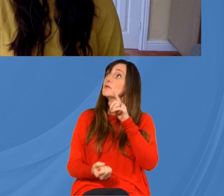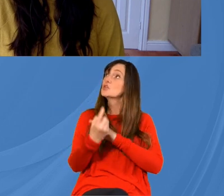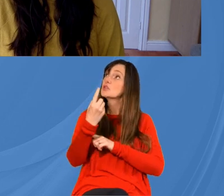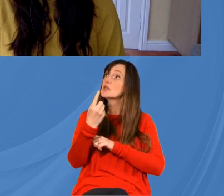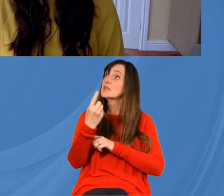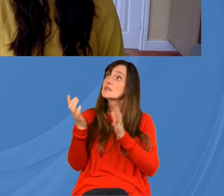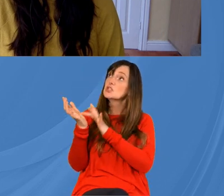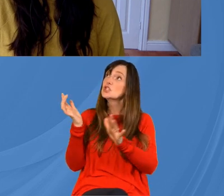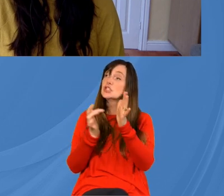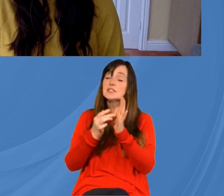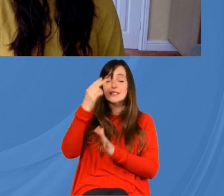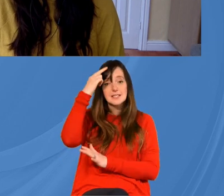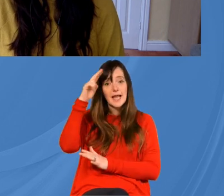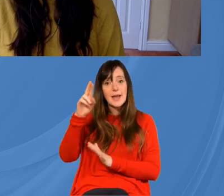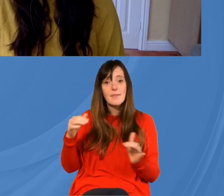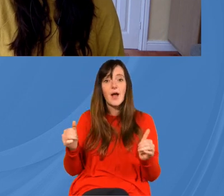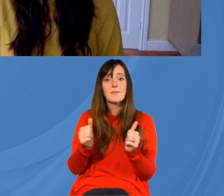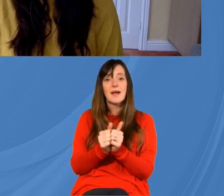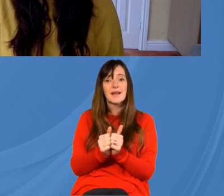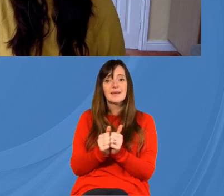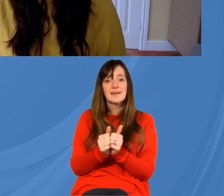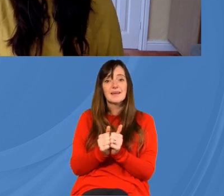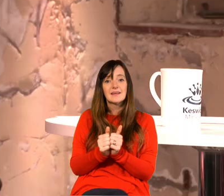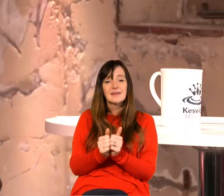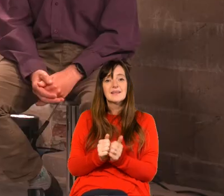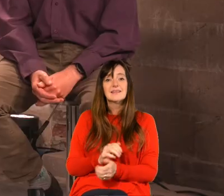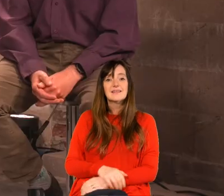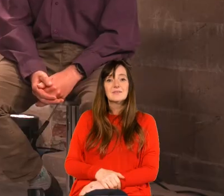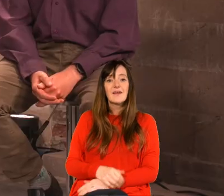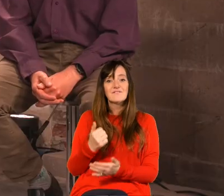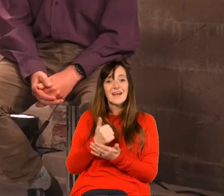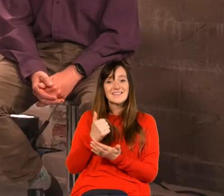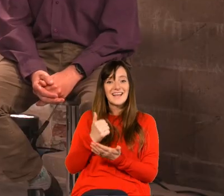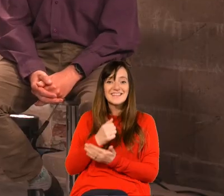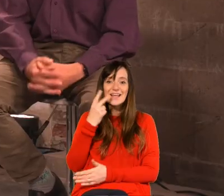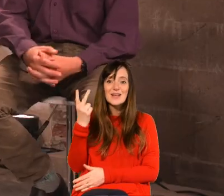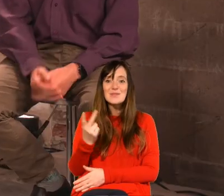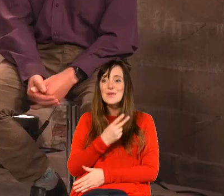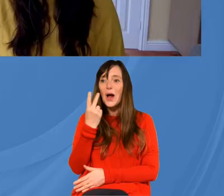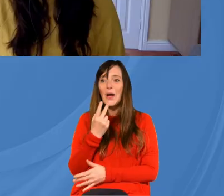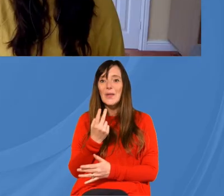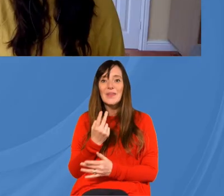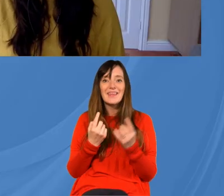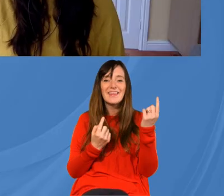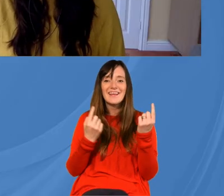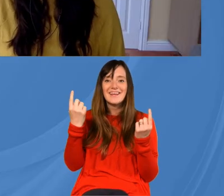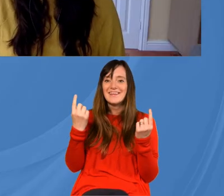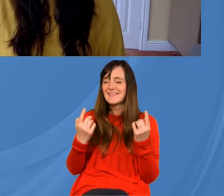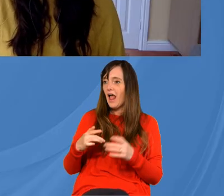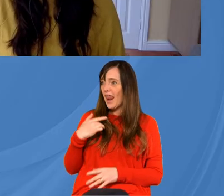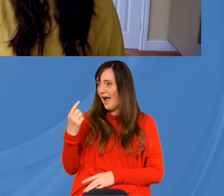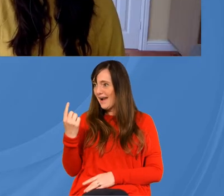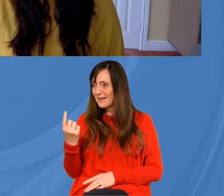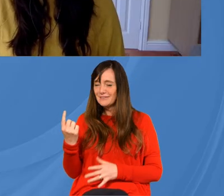name amen guys it's been terrific to have you with us thank you so much for driving me down and tuning in um christy